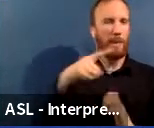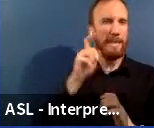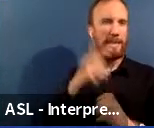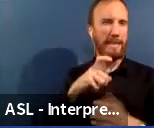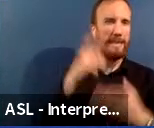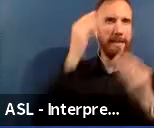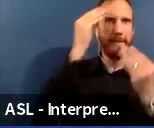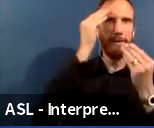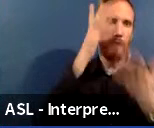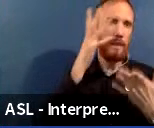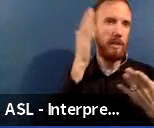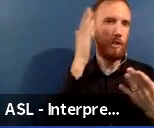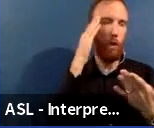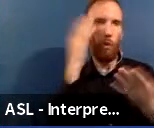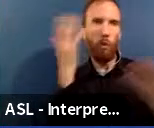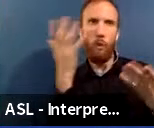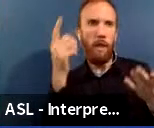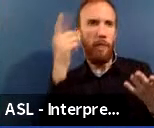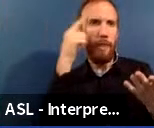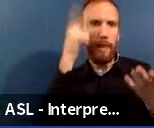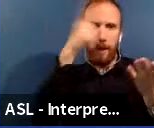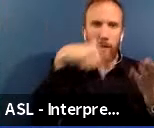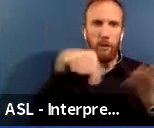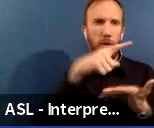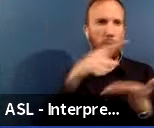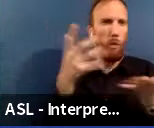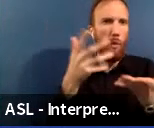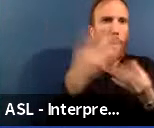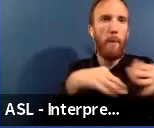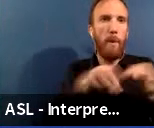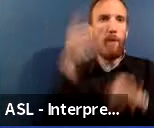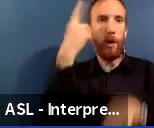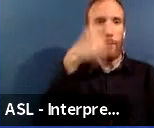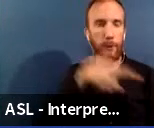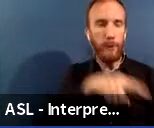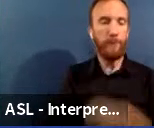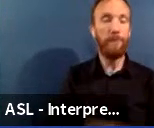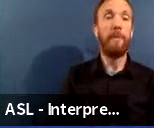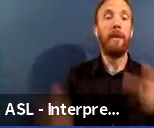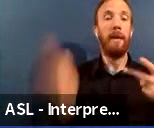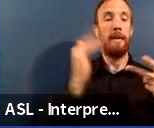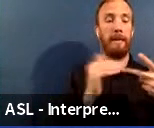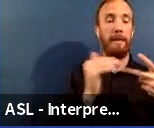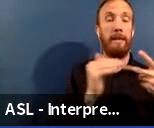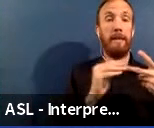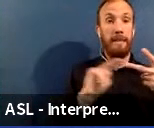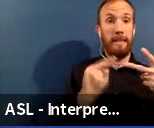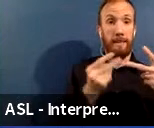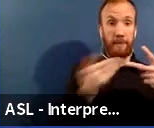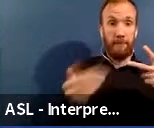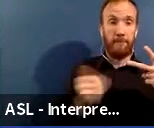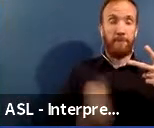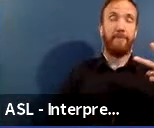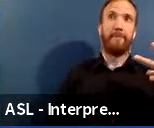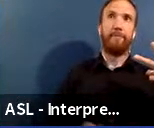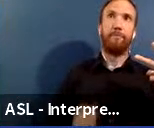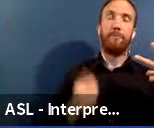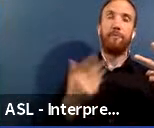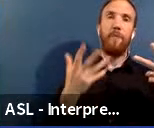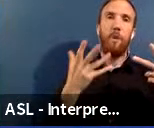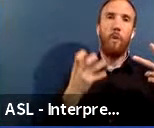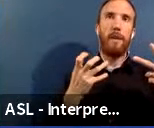engaging with our folks to hear, you know, what's important to everyone. And then we want to really think about